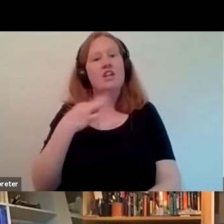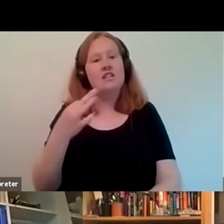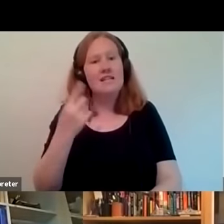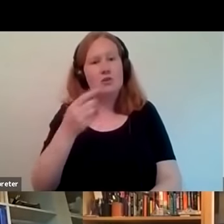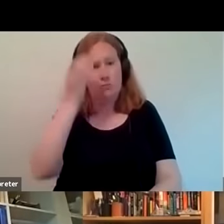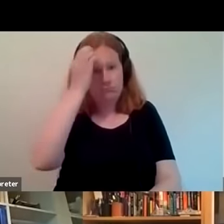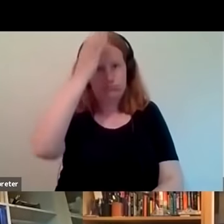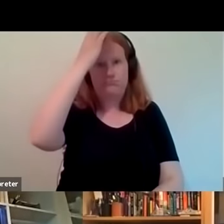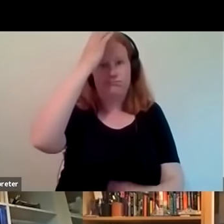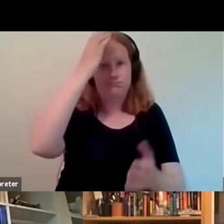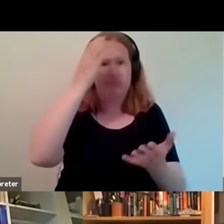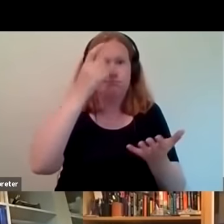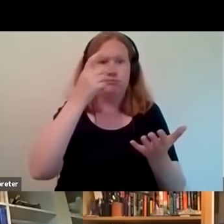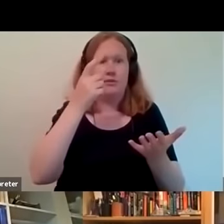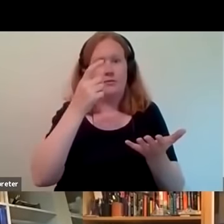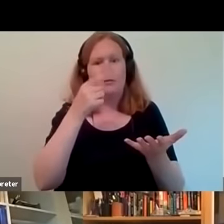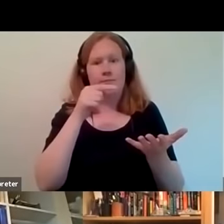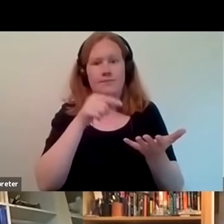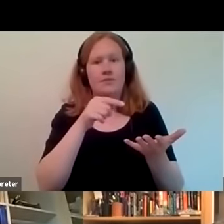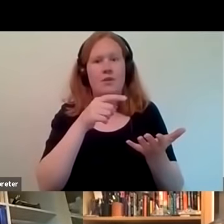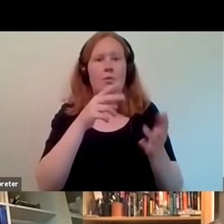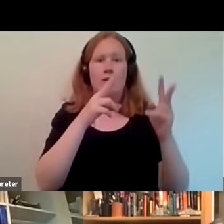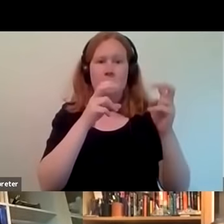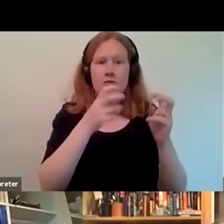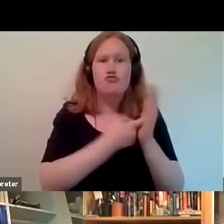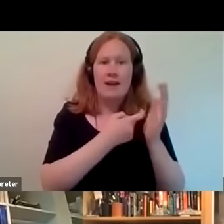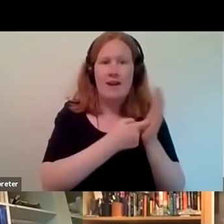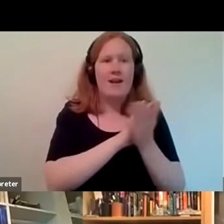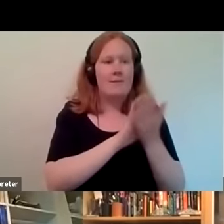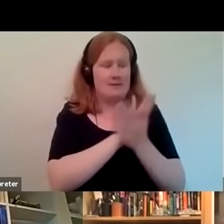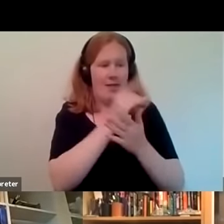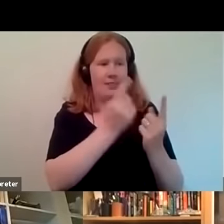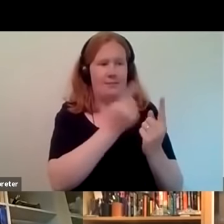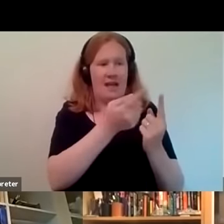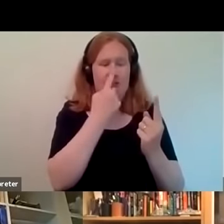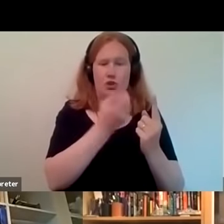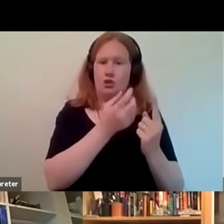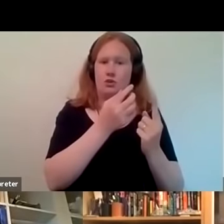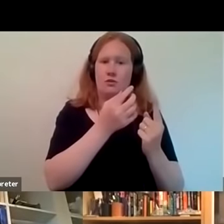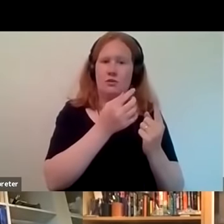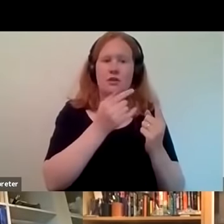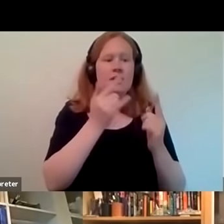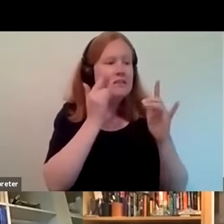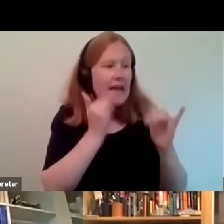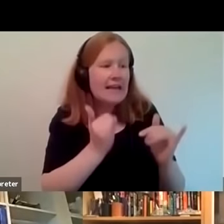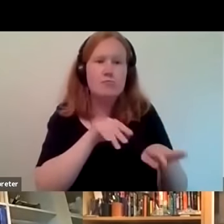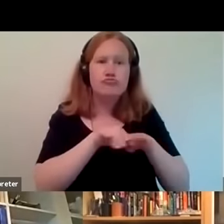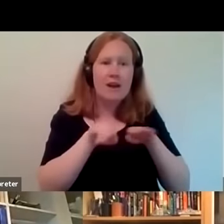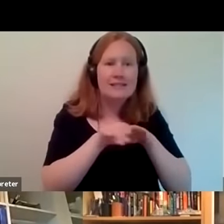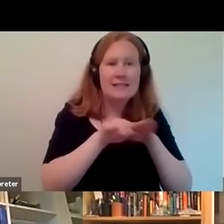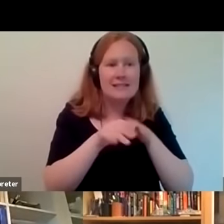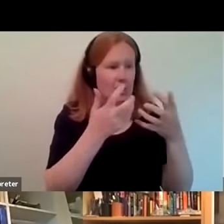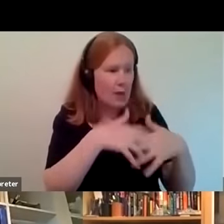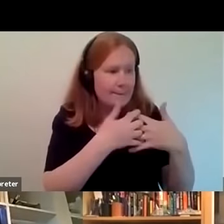experienced with um the with the subject to provide opportunities for them to test and rehearse use the equipment